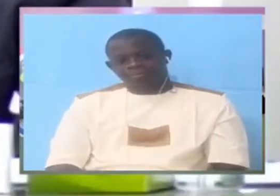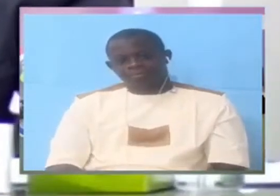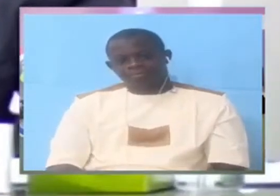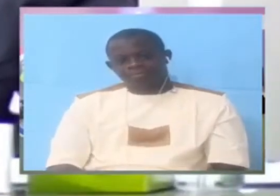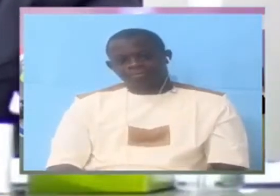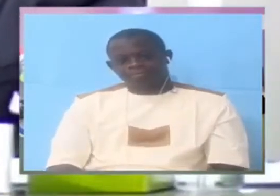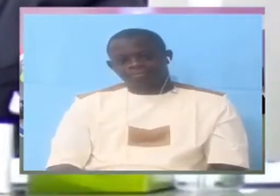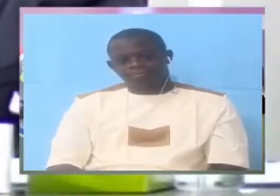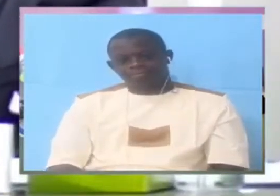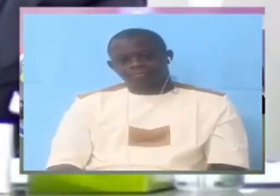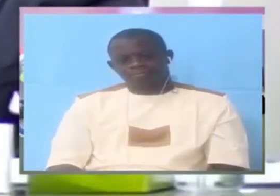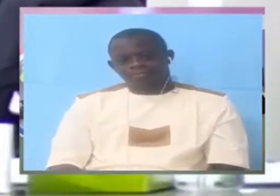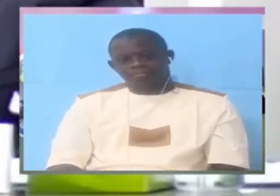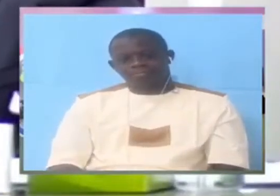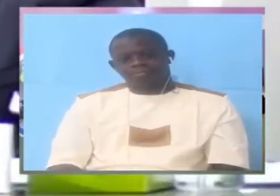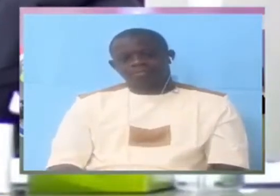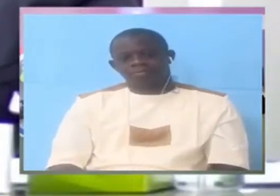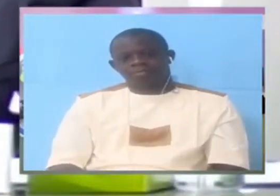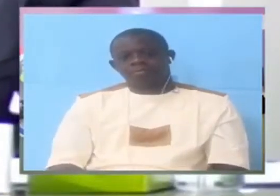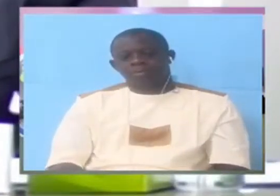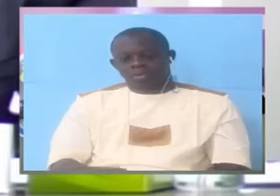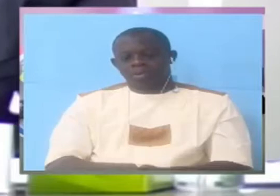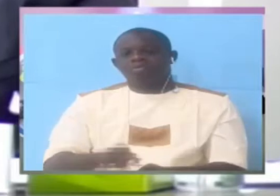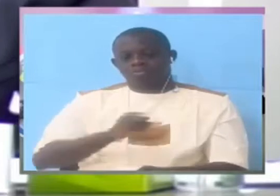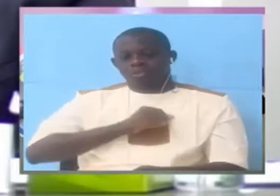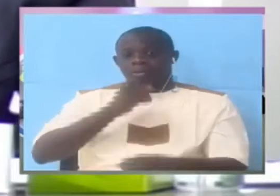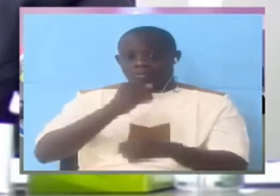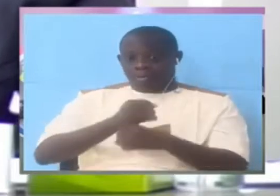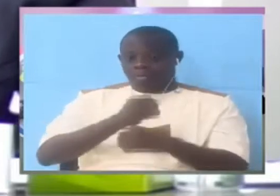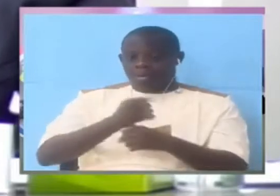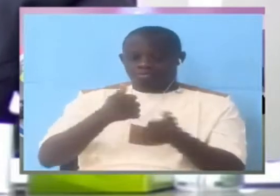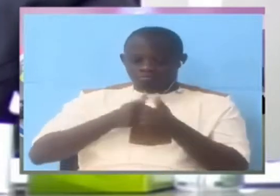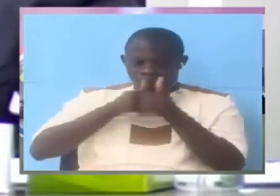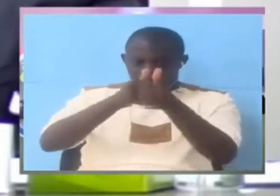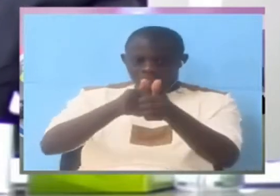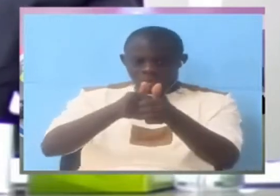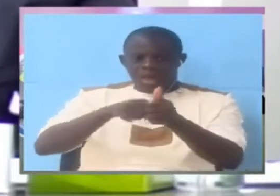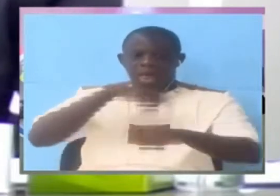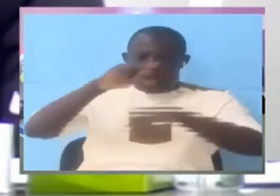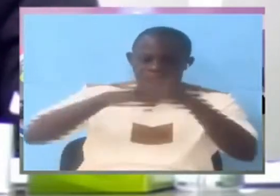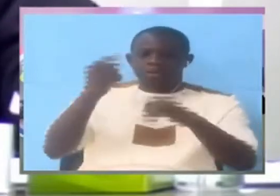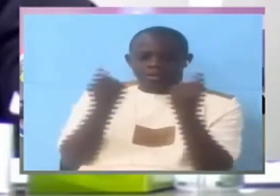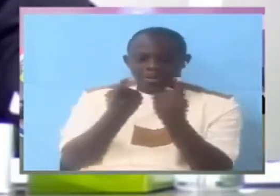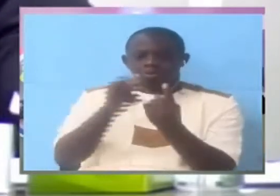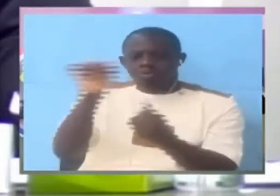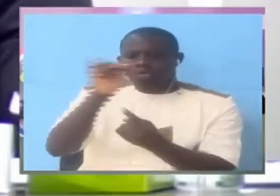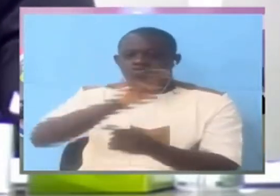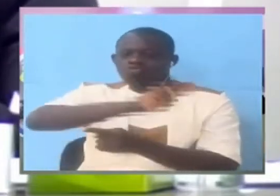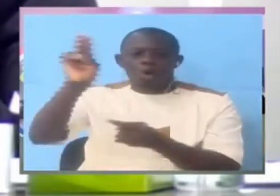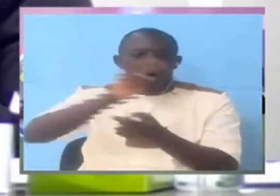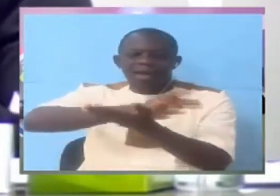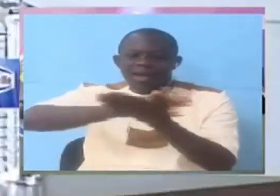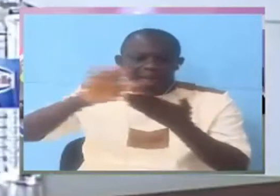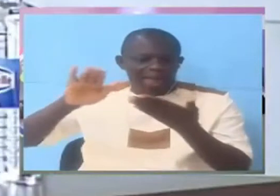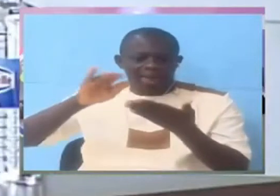One bullet point, to make follow-ups, about things that aren't too clear.